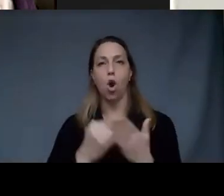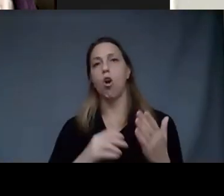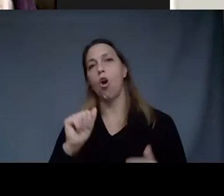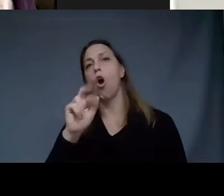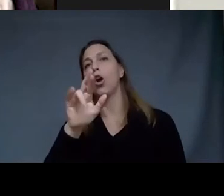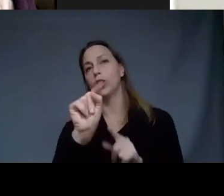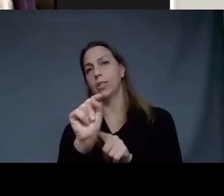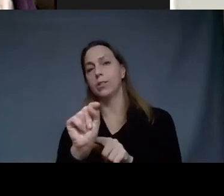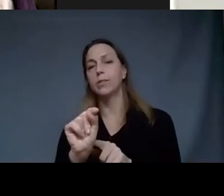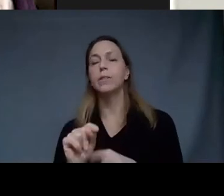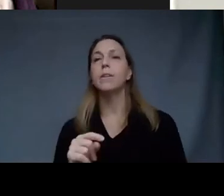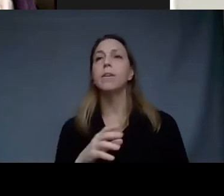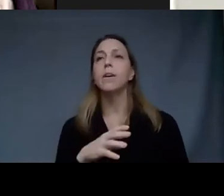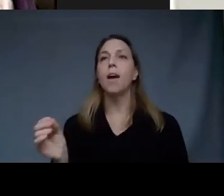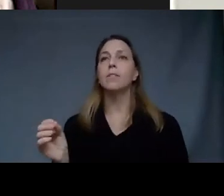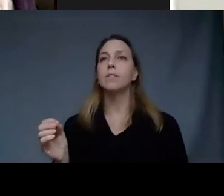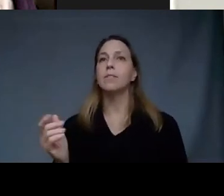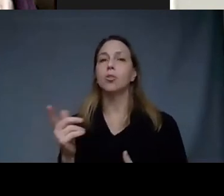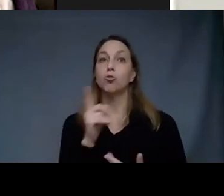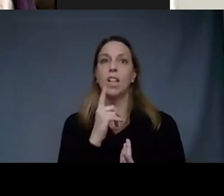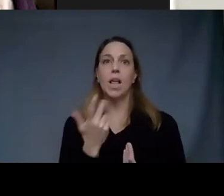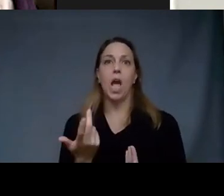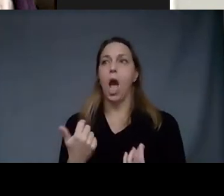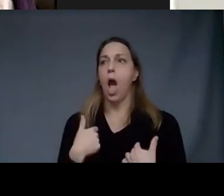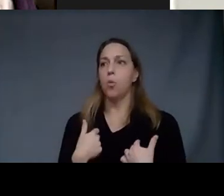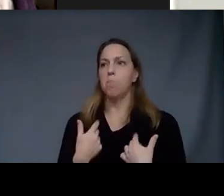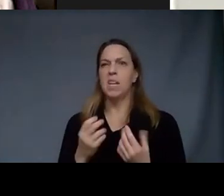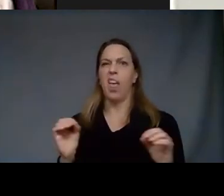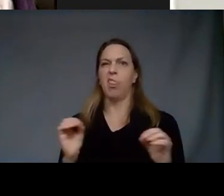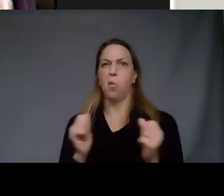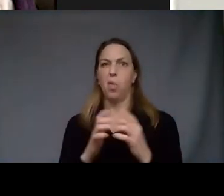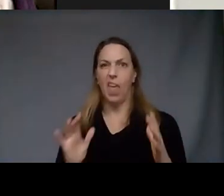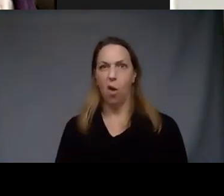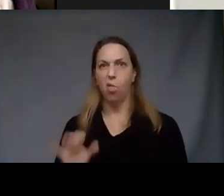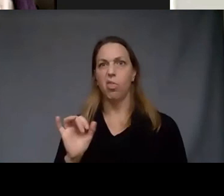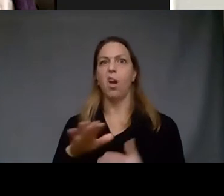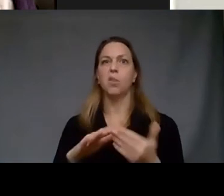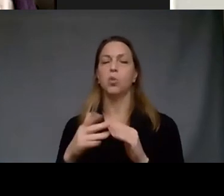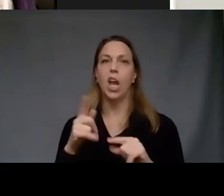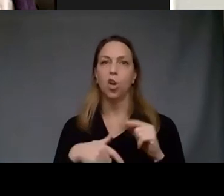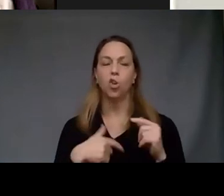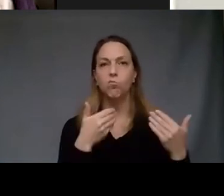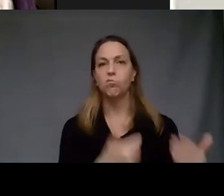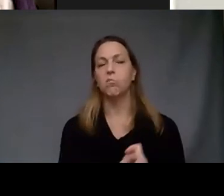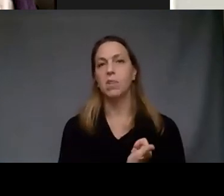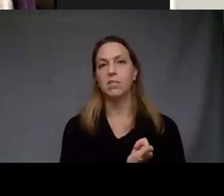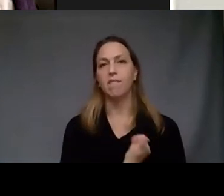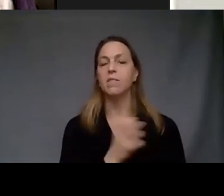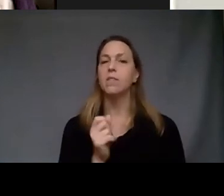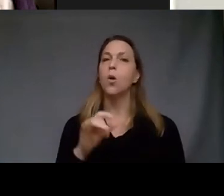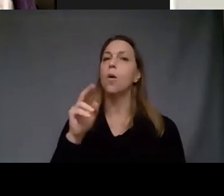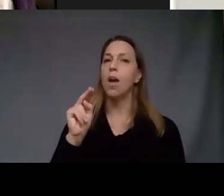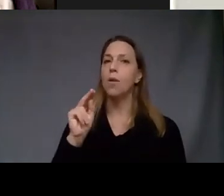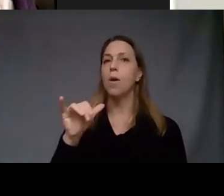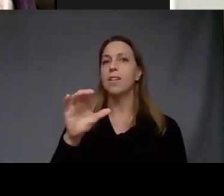and I would be nothing without that community I wouldn't be able to carry on so New York is